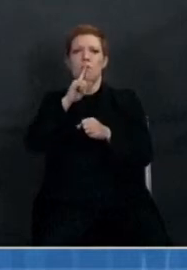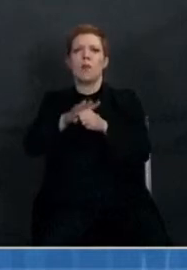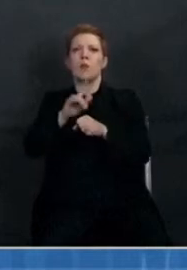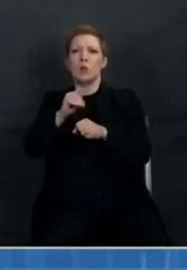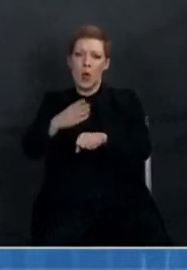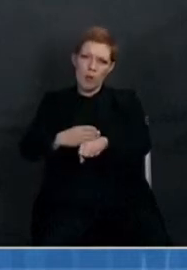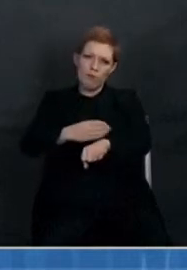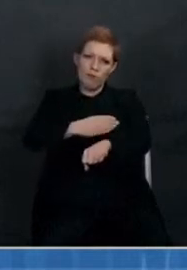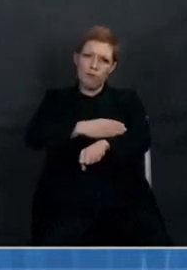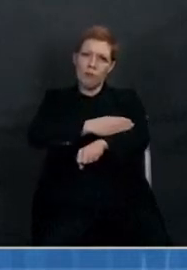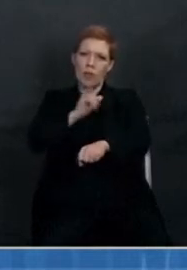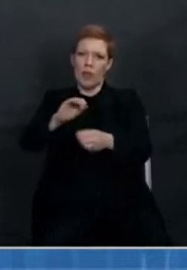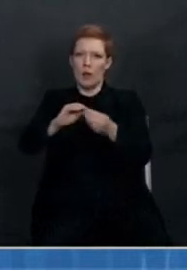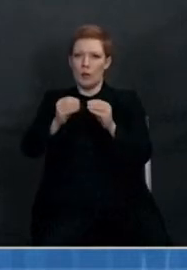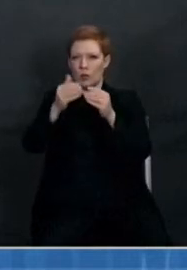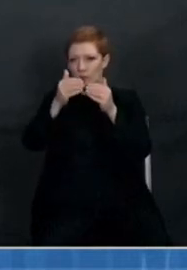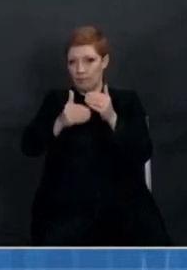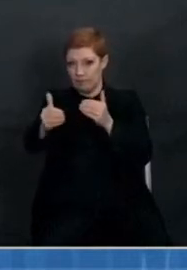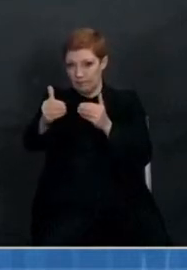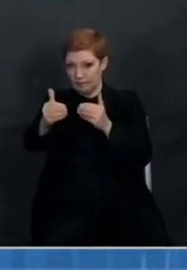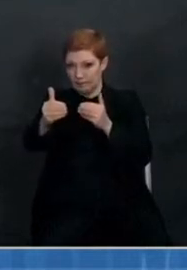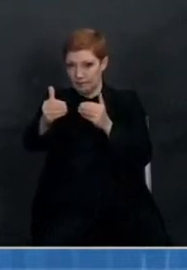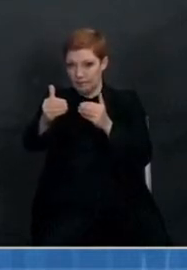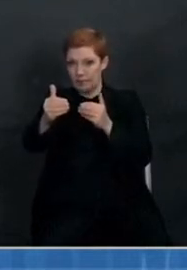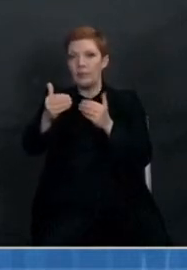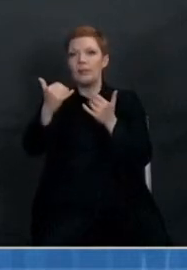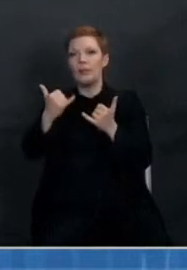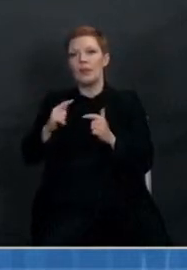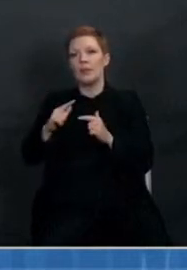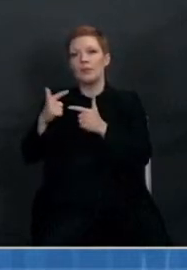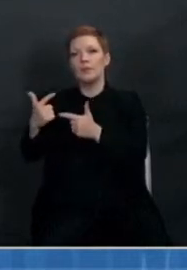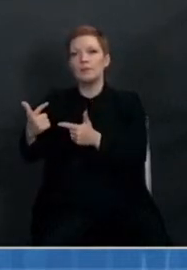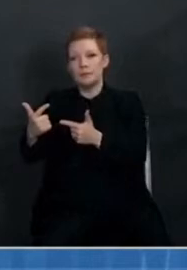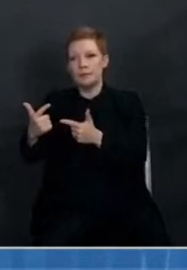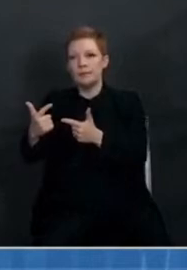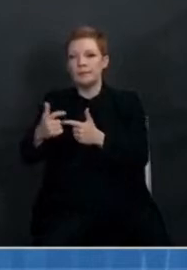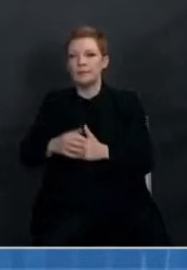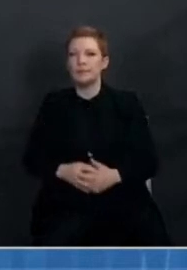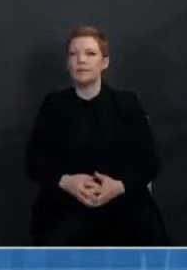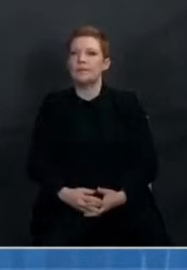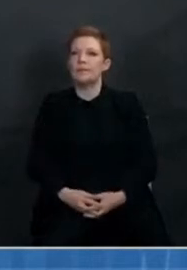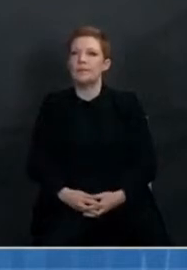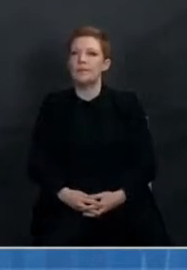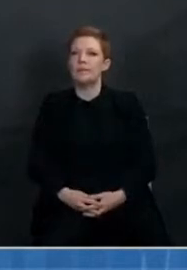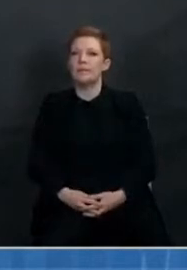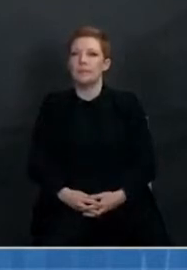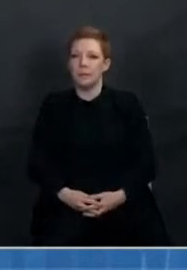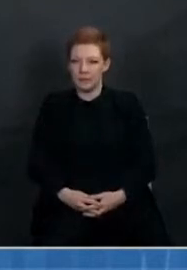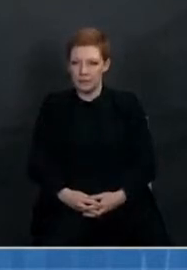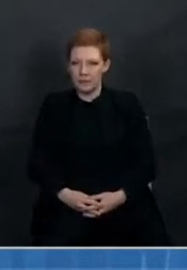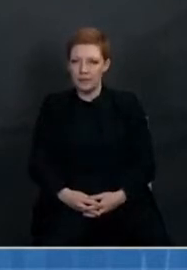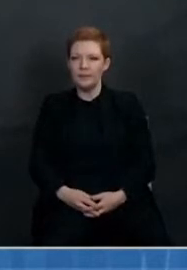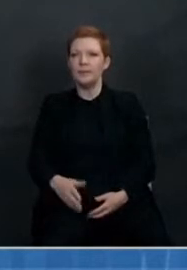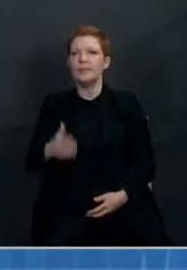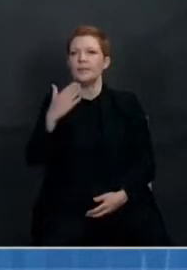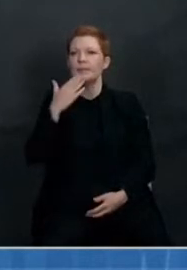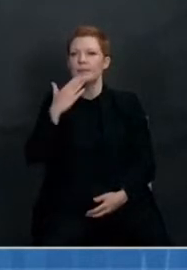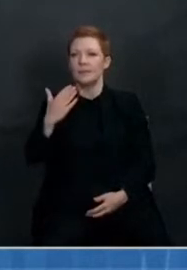on out. So thank you for your time. And with that, I'll turn it back over to you, Andy. Thanks, Dr. Nina Smith.